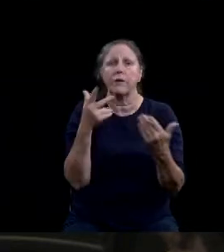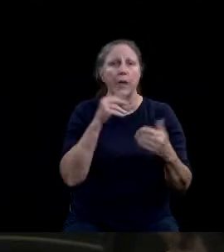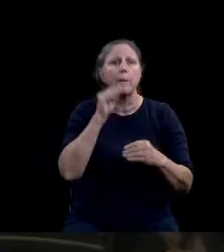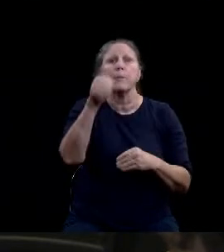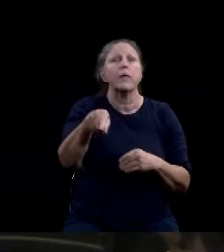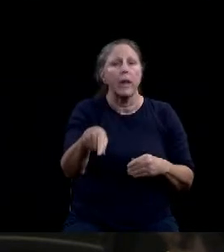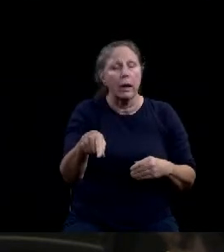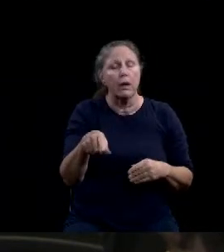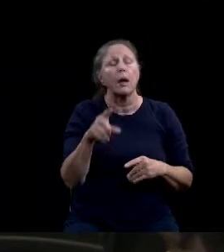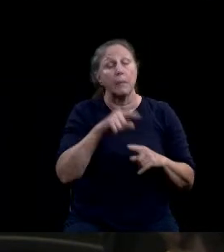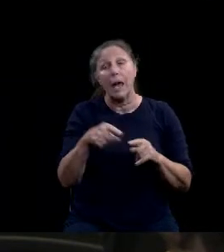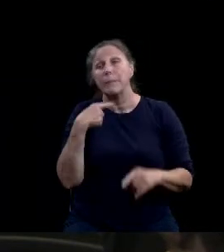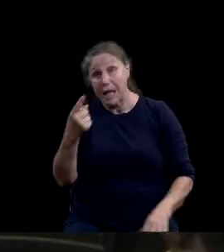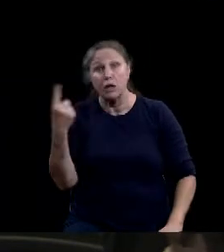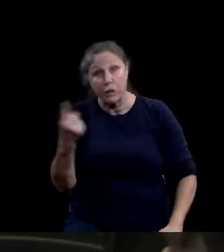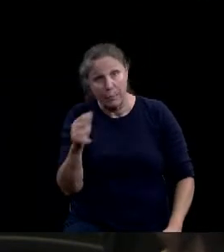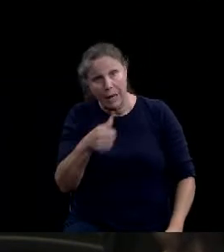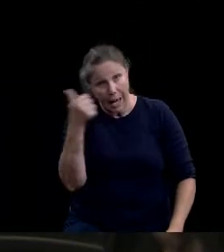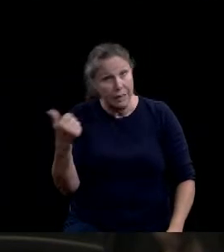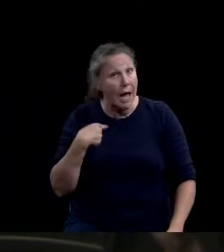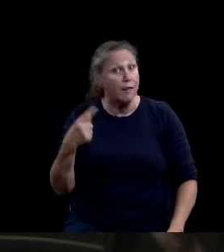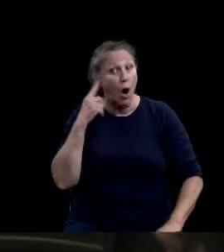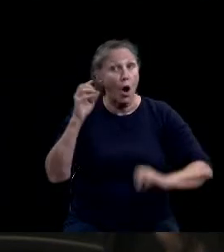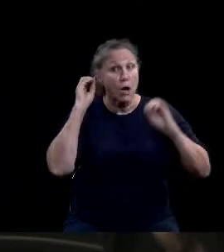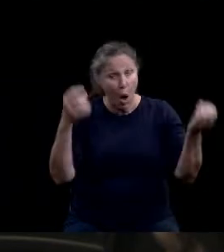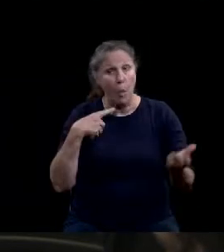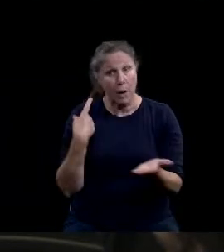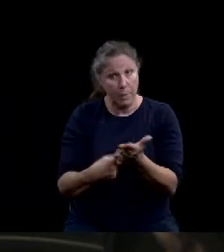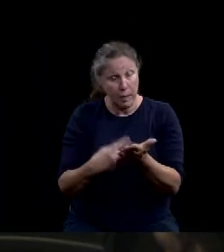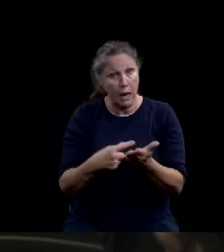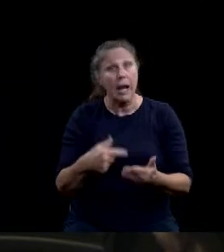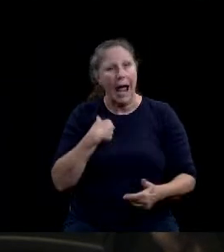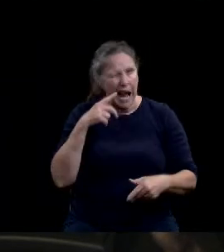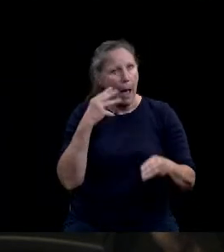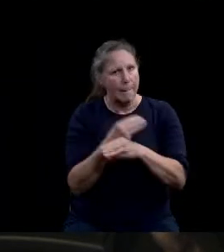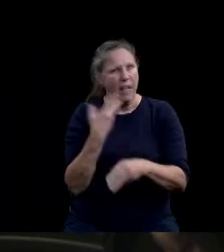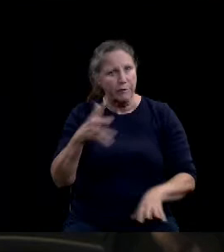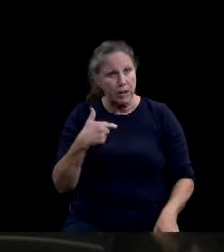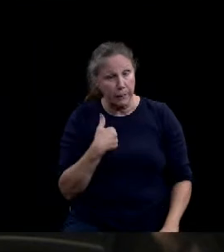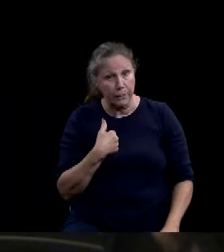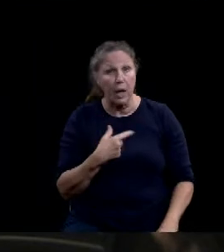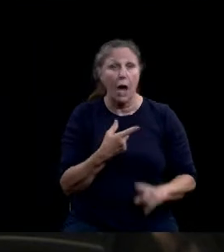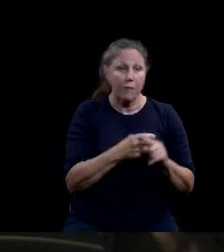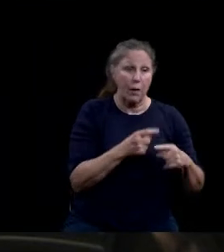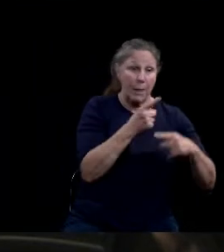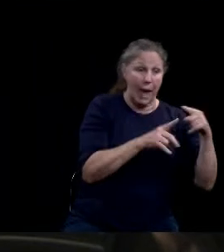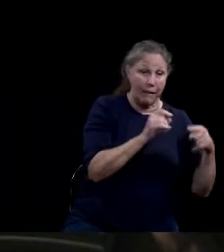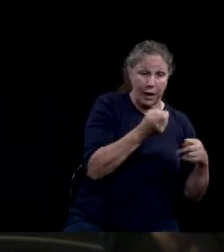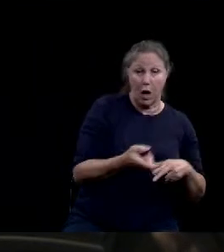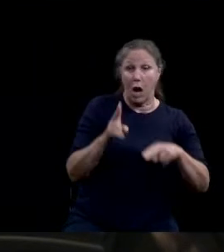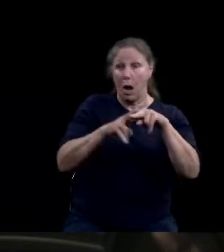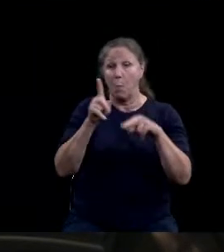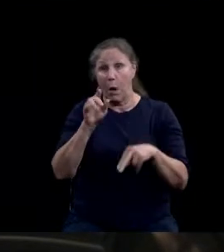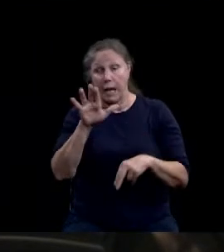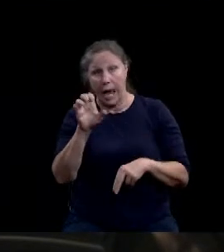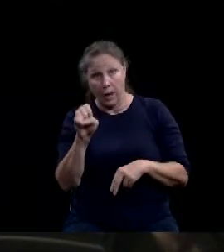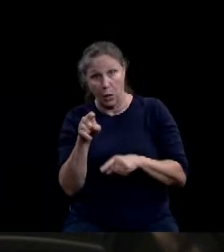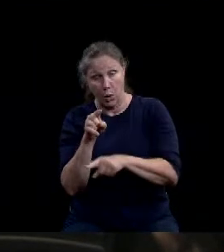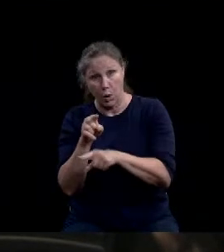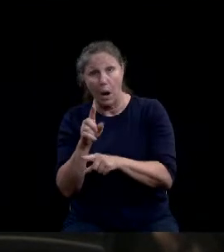anybody talk about and I did the math. You go from a half acre to a one acre lot, people are going to be trying to water those yards.